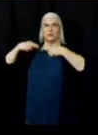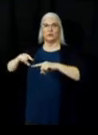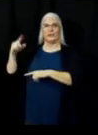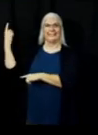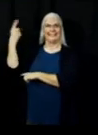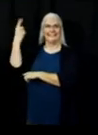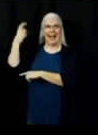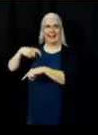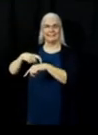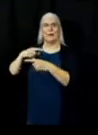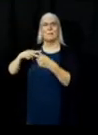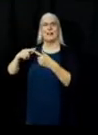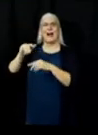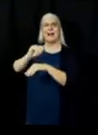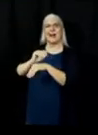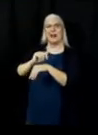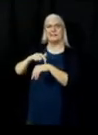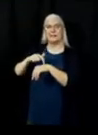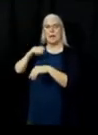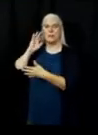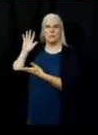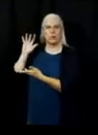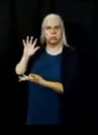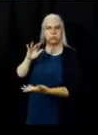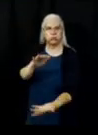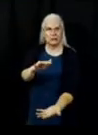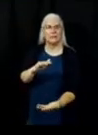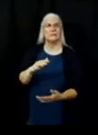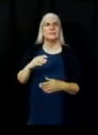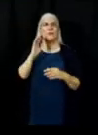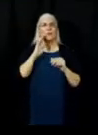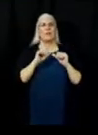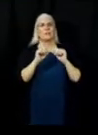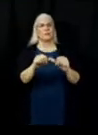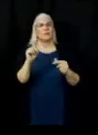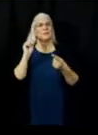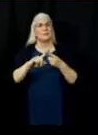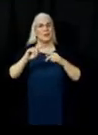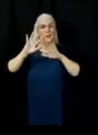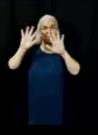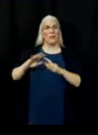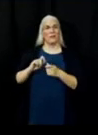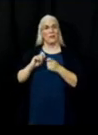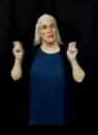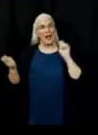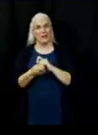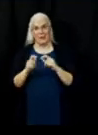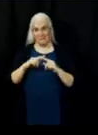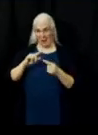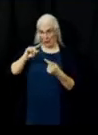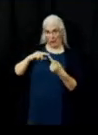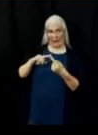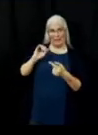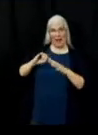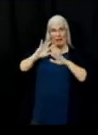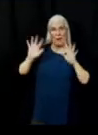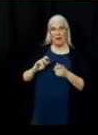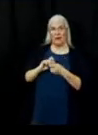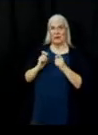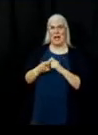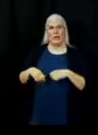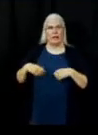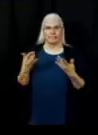to you, and that's going to continue. So until we have a bigger pattern change in the weather, that's just going to be the continuing conditions you're going to deal with.